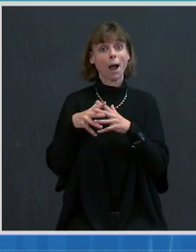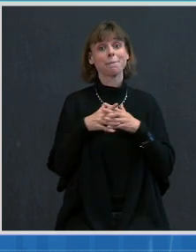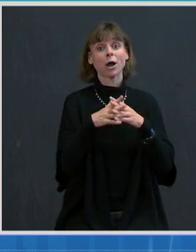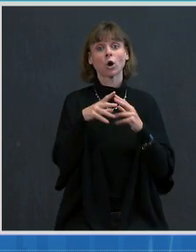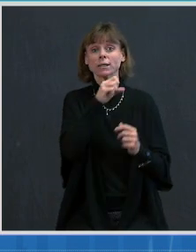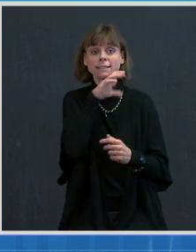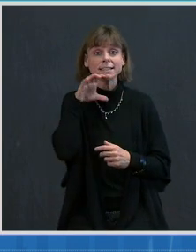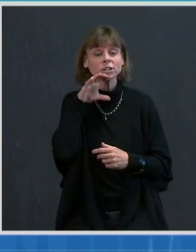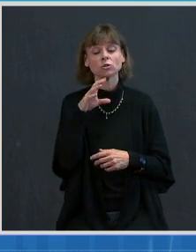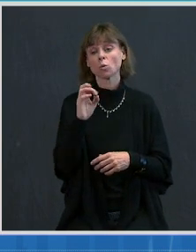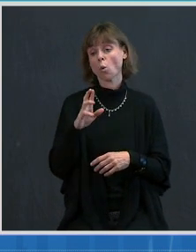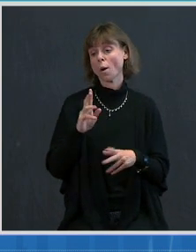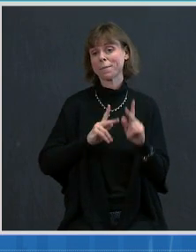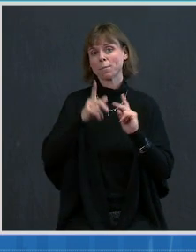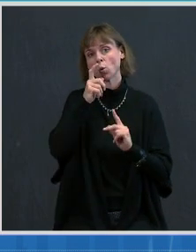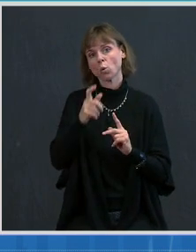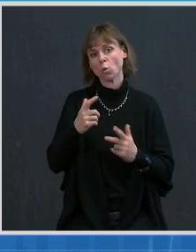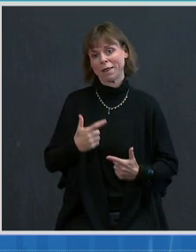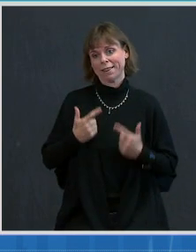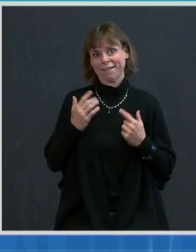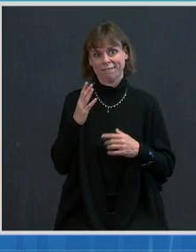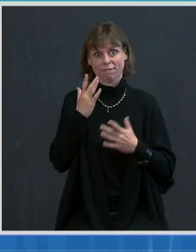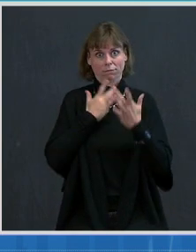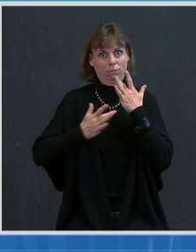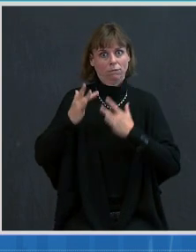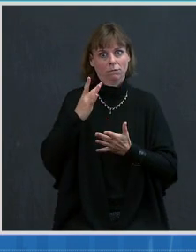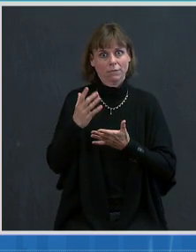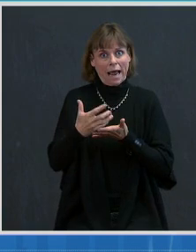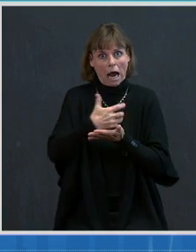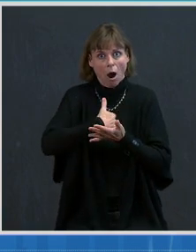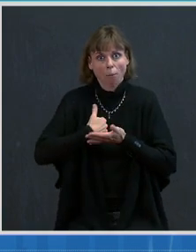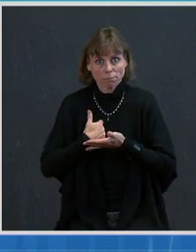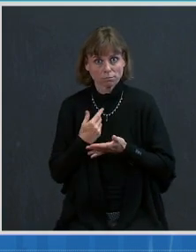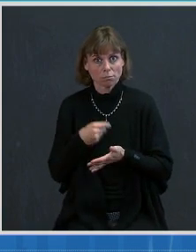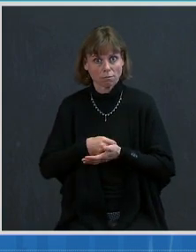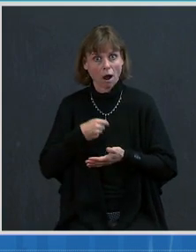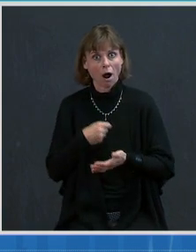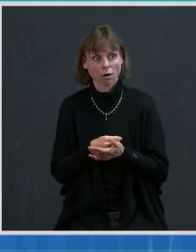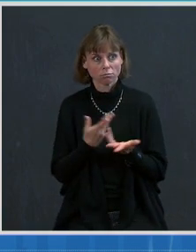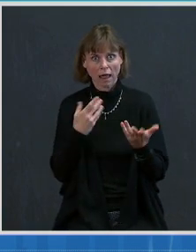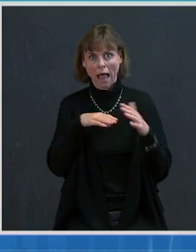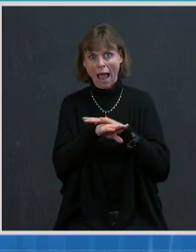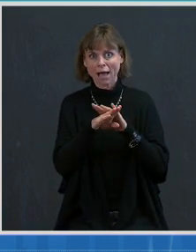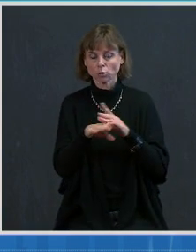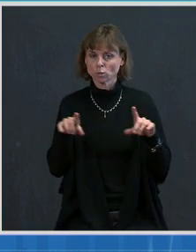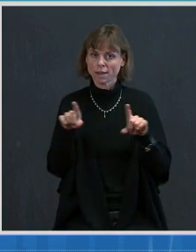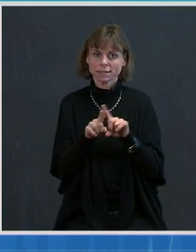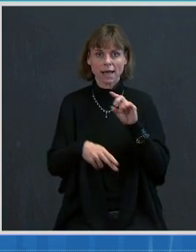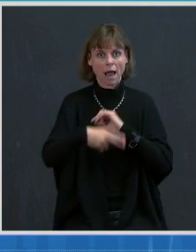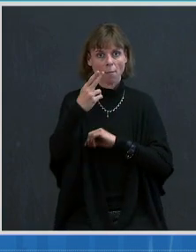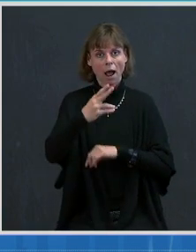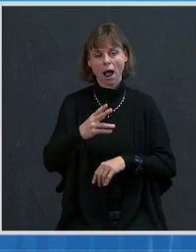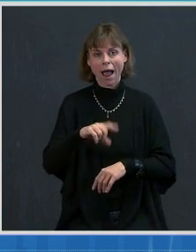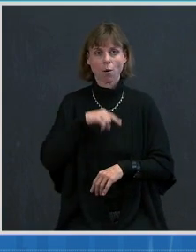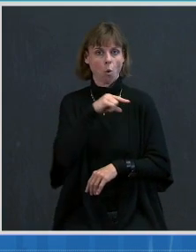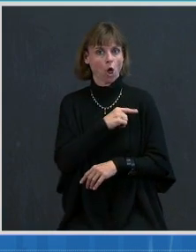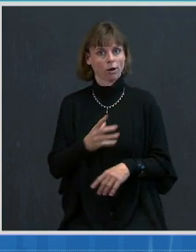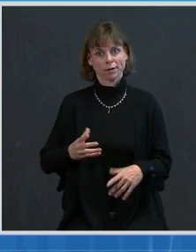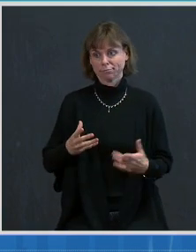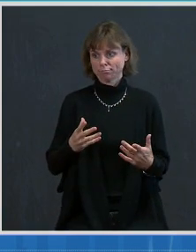incomes are getting access to the same high-quality care that they deserve and that others in the country should get,